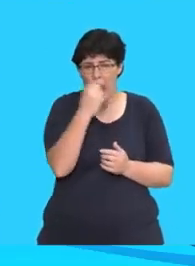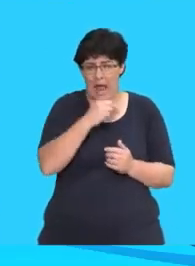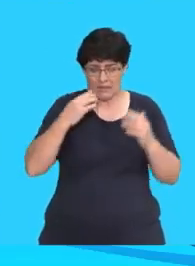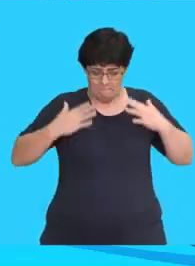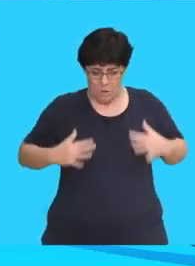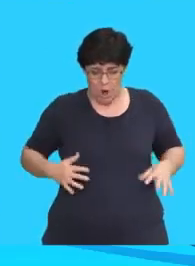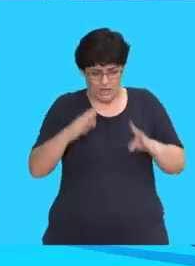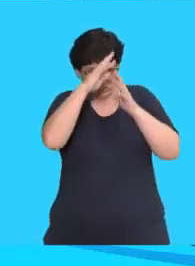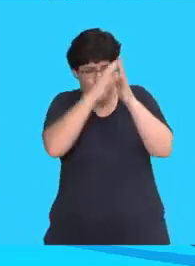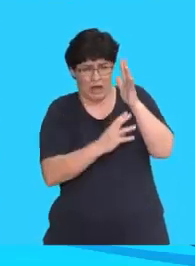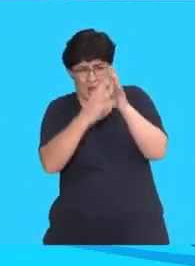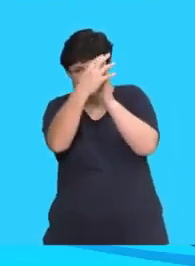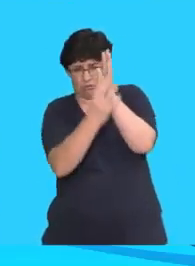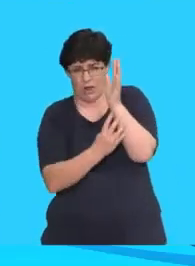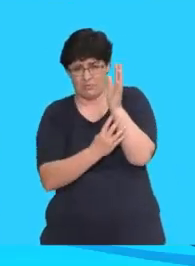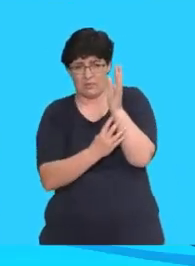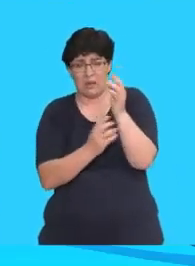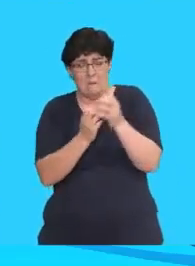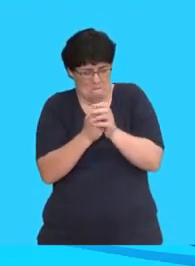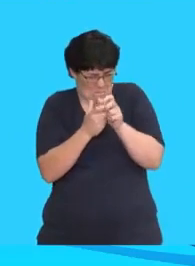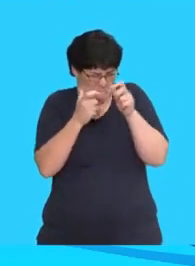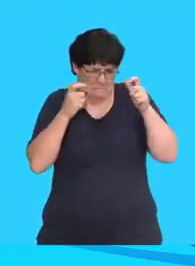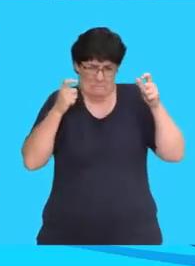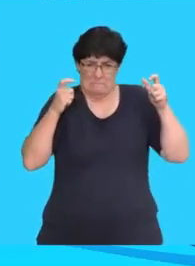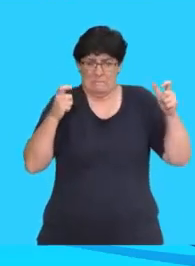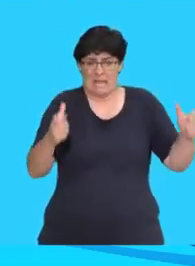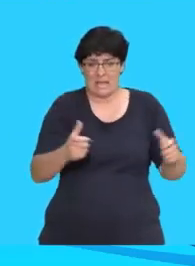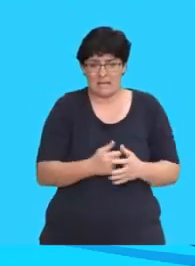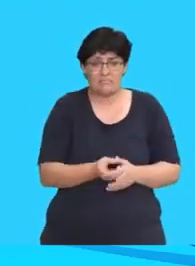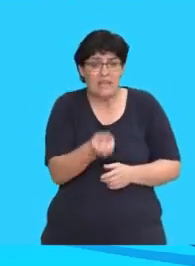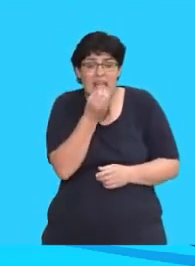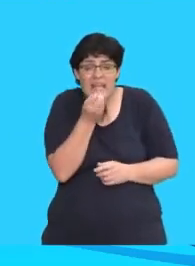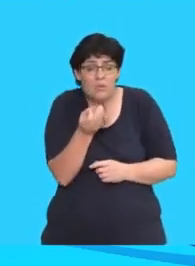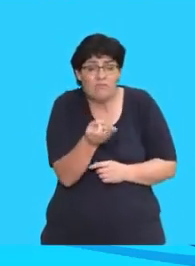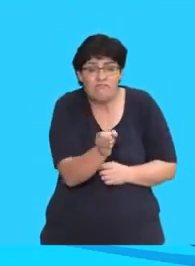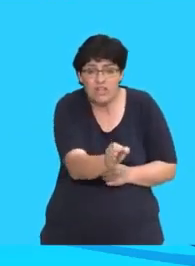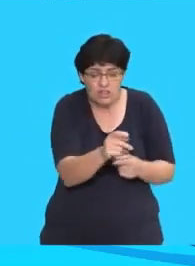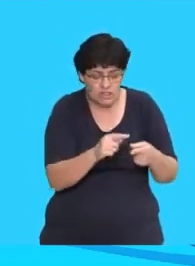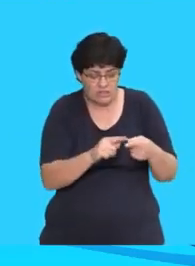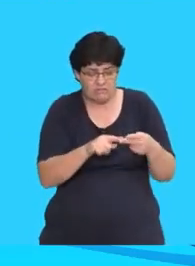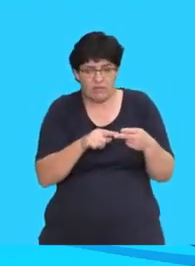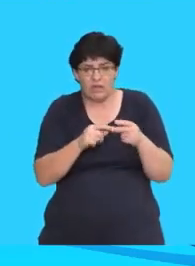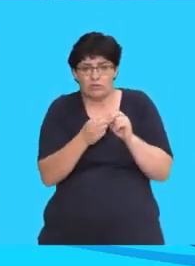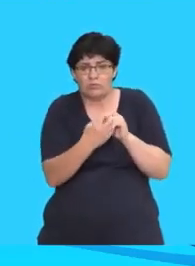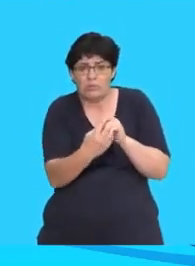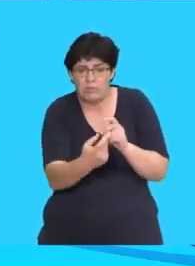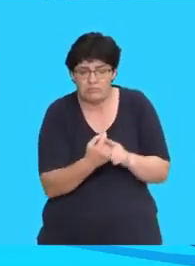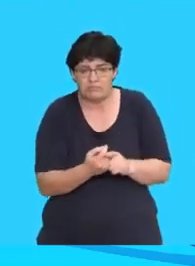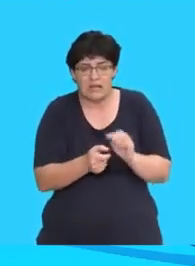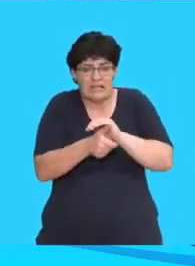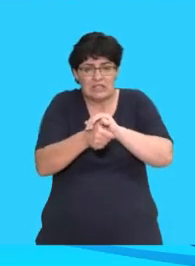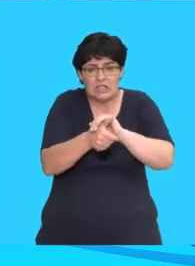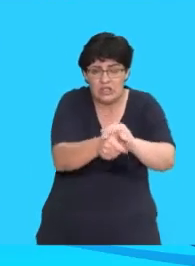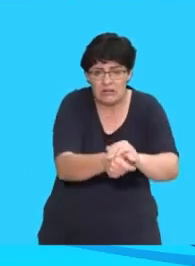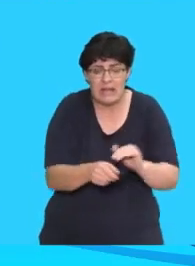on the top of its body. It is a very big mammal. It eats fish, squid, sea